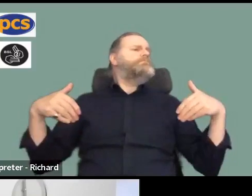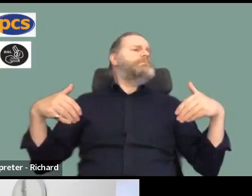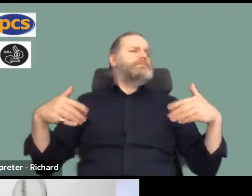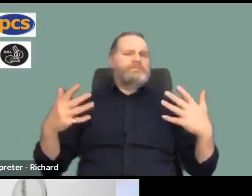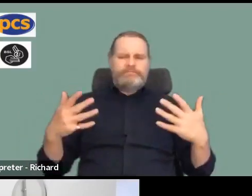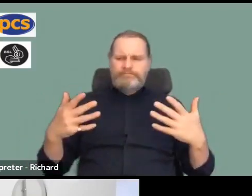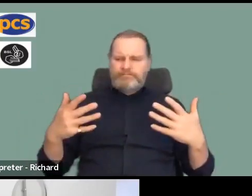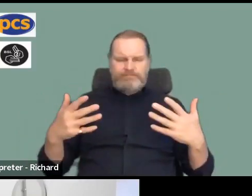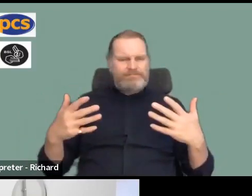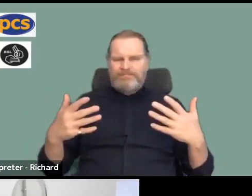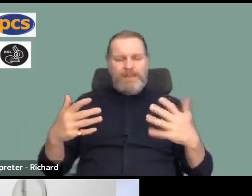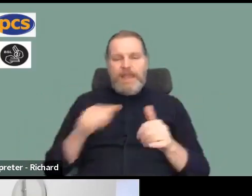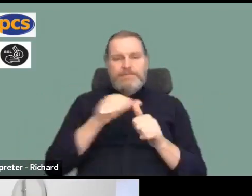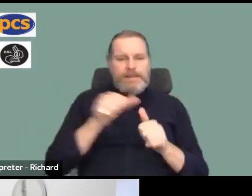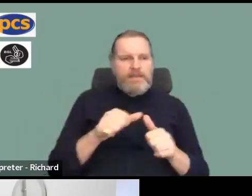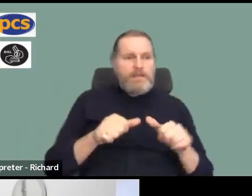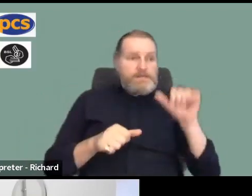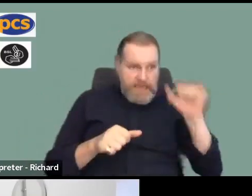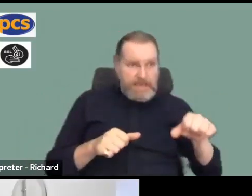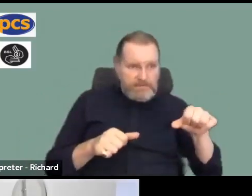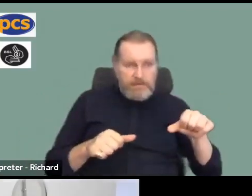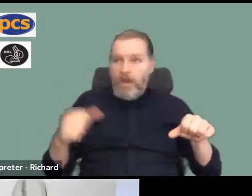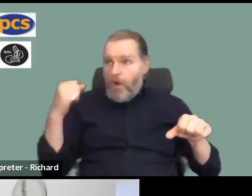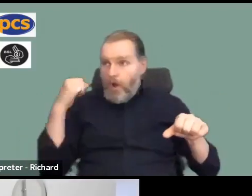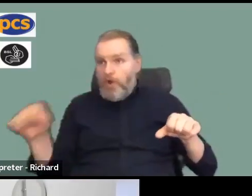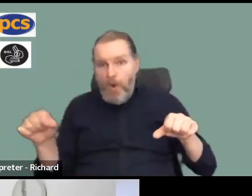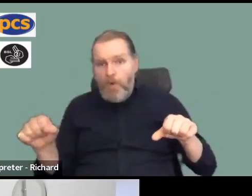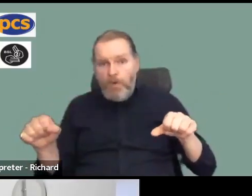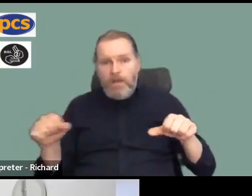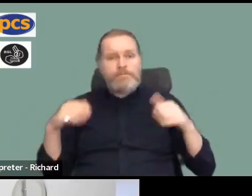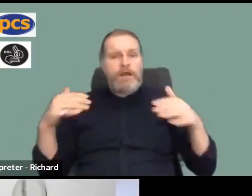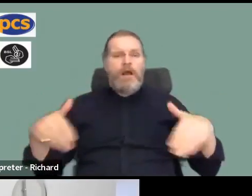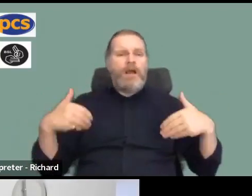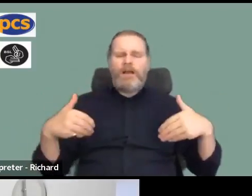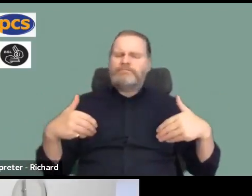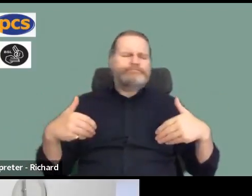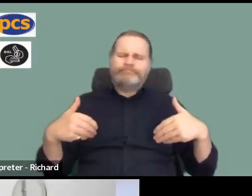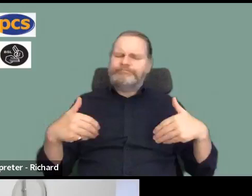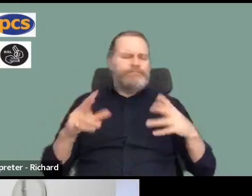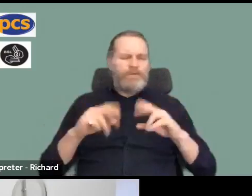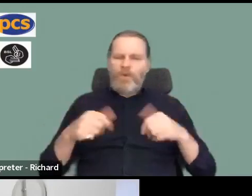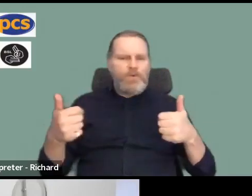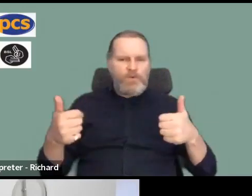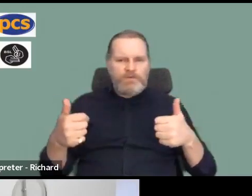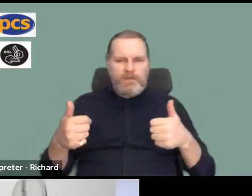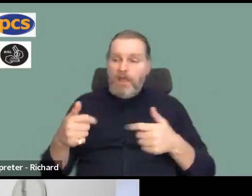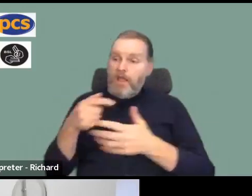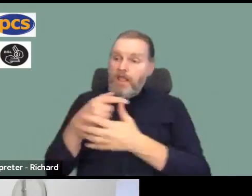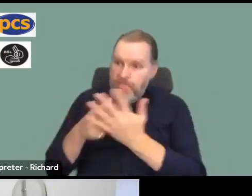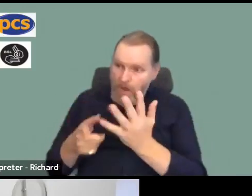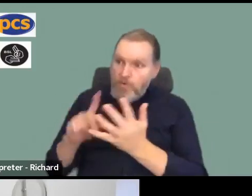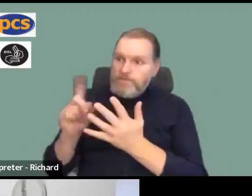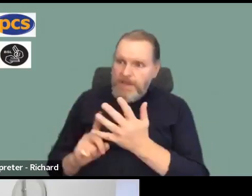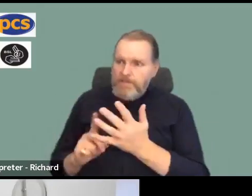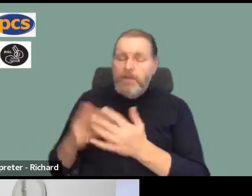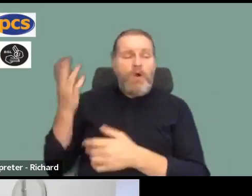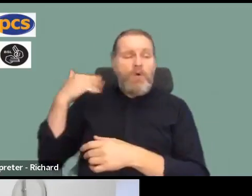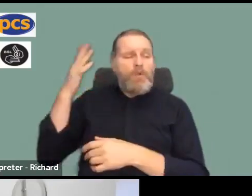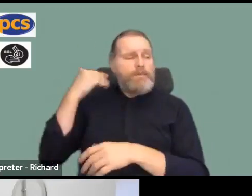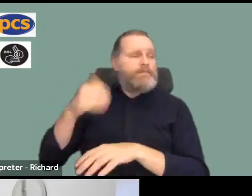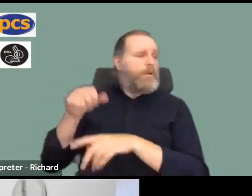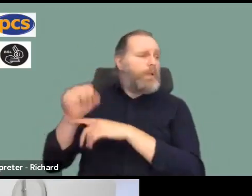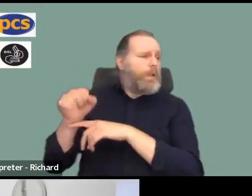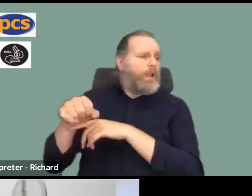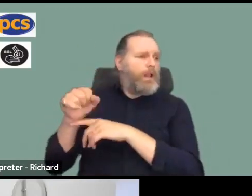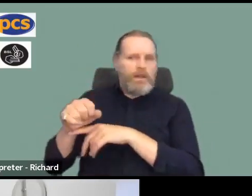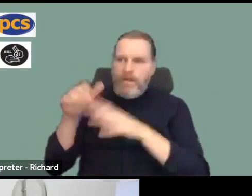talk to people, try to persuade them, and I think if we focus on those who didn't vote before, I think that's a good way of doing it.